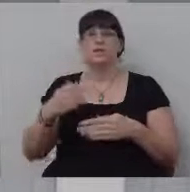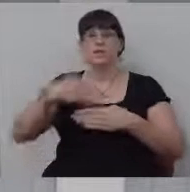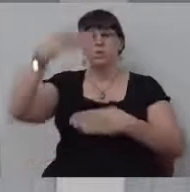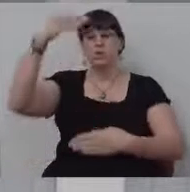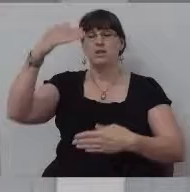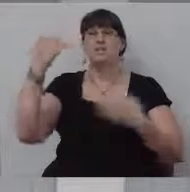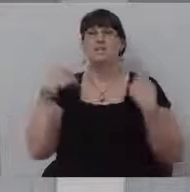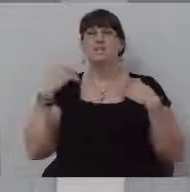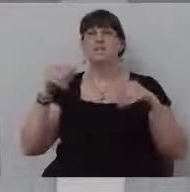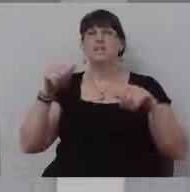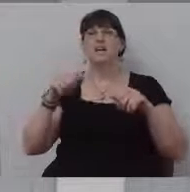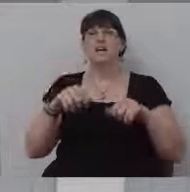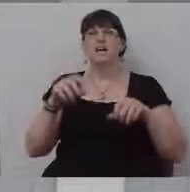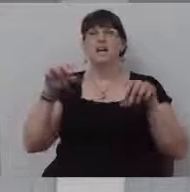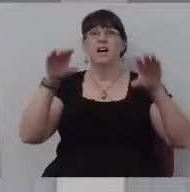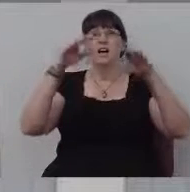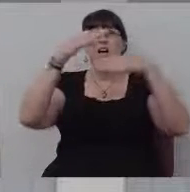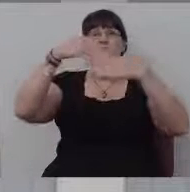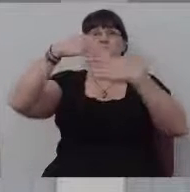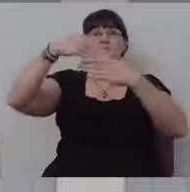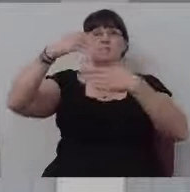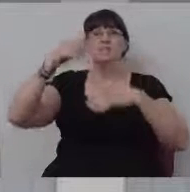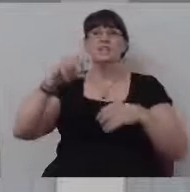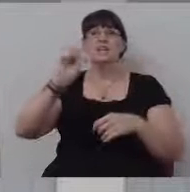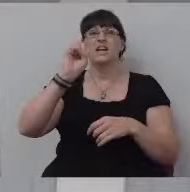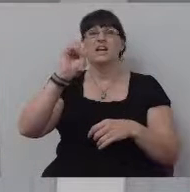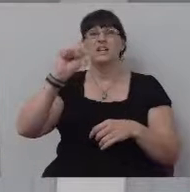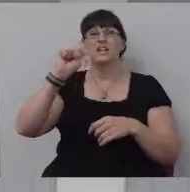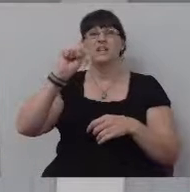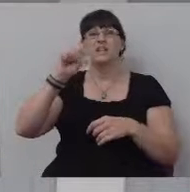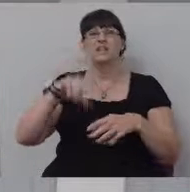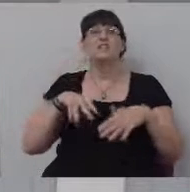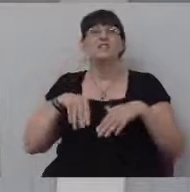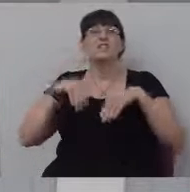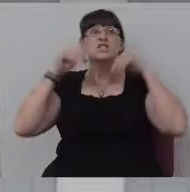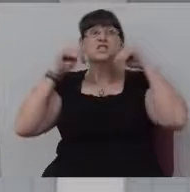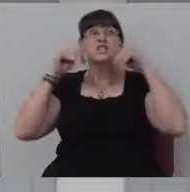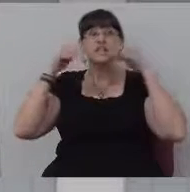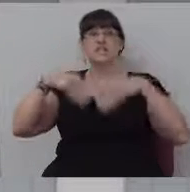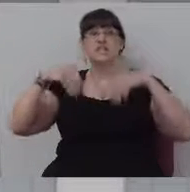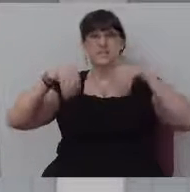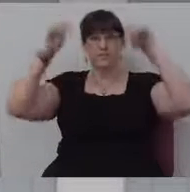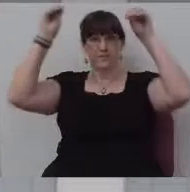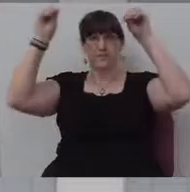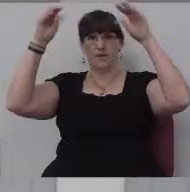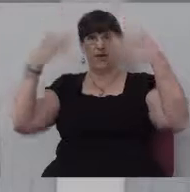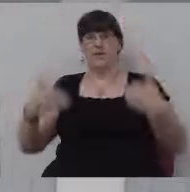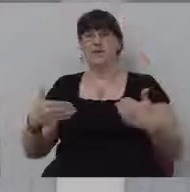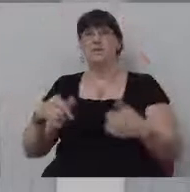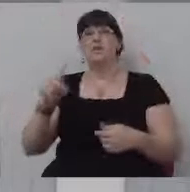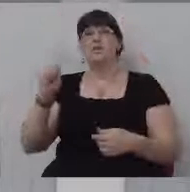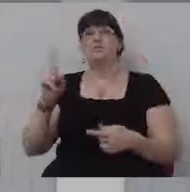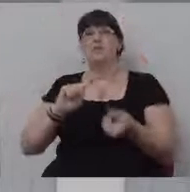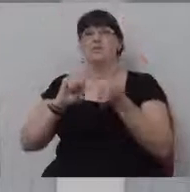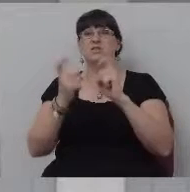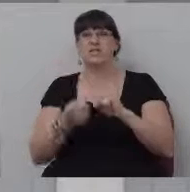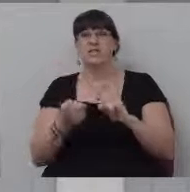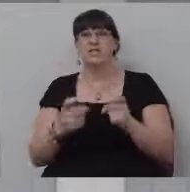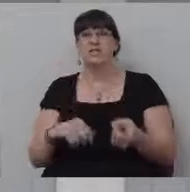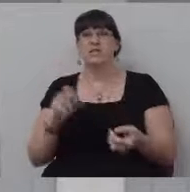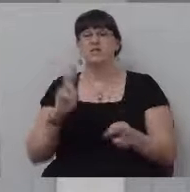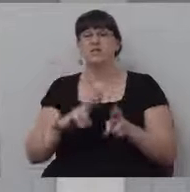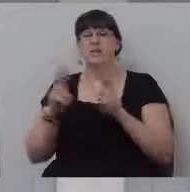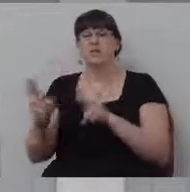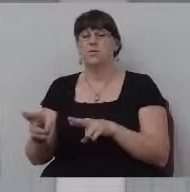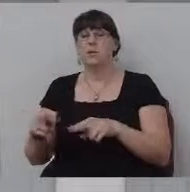hung some ropes and some, and some sheets off of them. And, so he's getting ready. They're in there changing. And, uh, one of them's getting ready to, uh, to